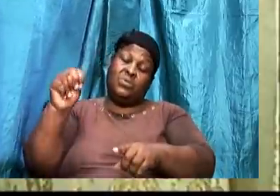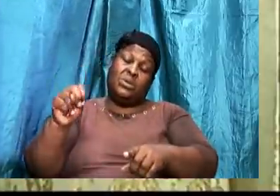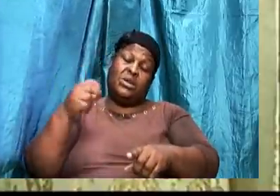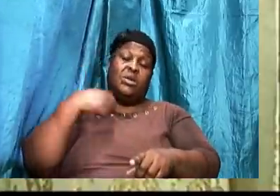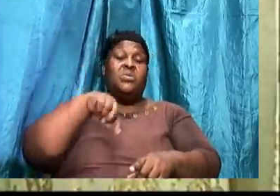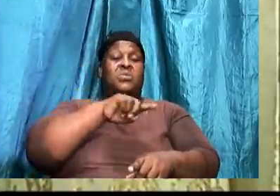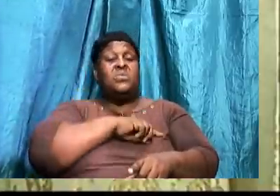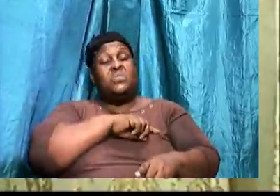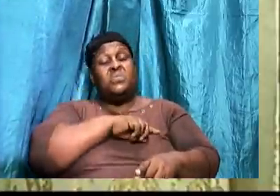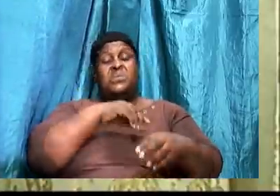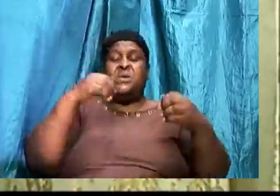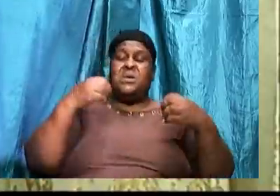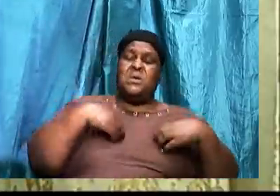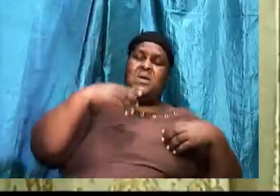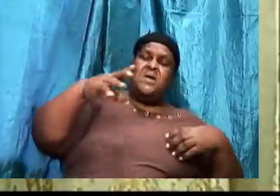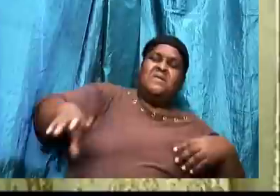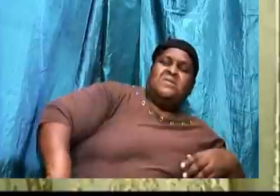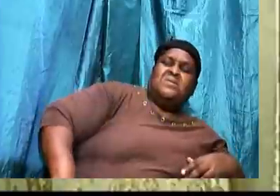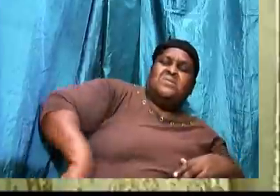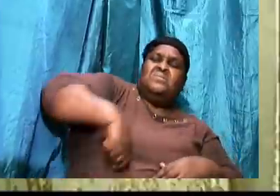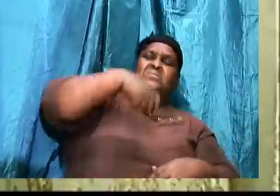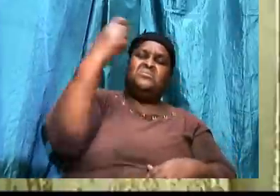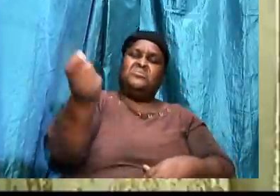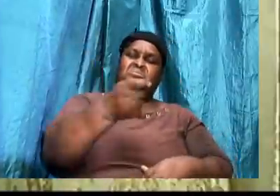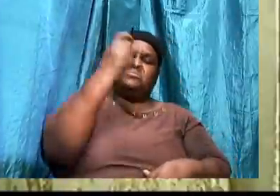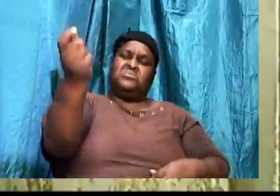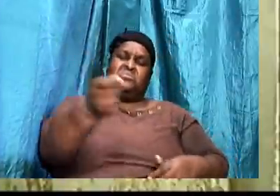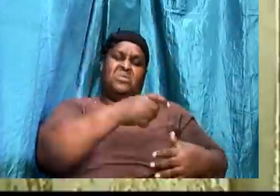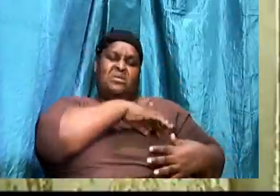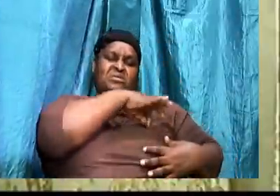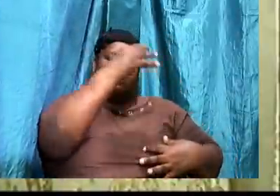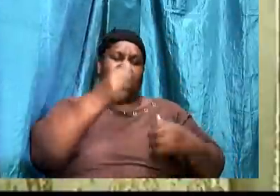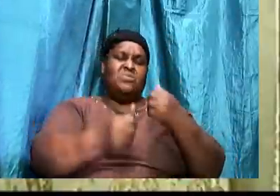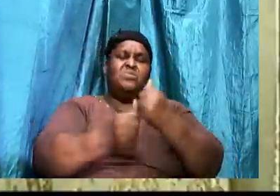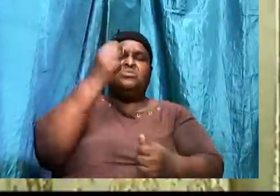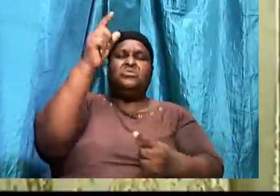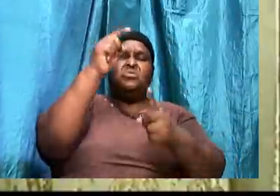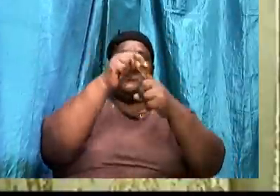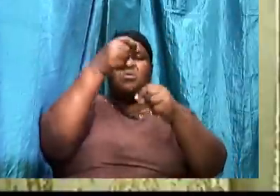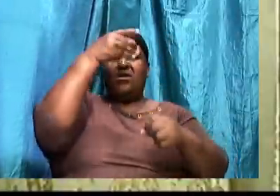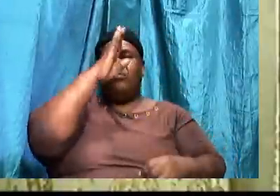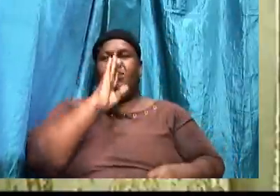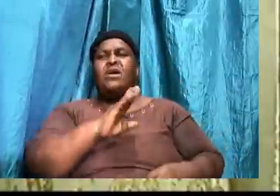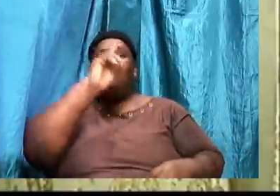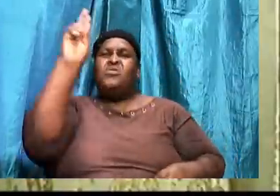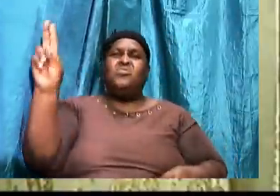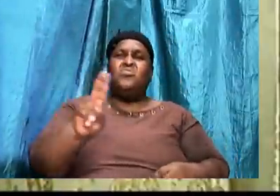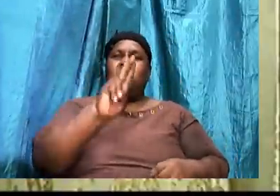sword of the spirit. Which is the word of God. And we must use the sword.